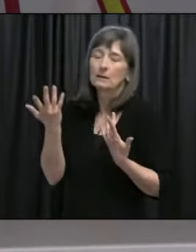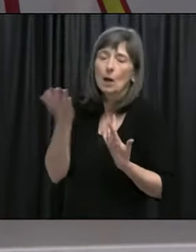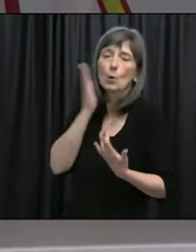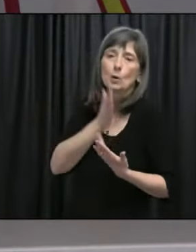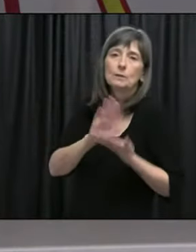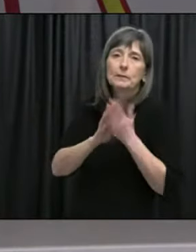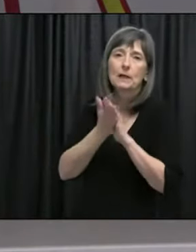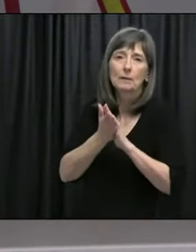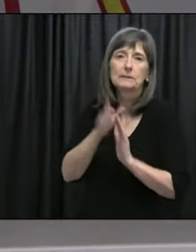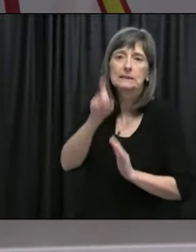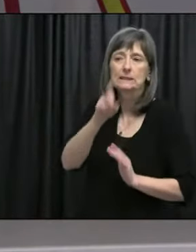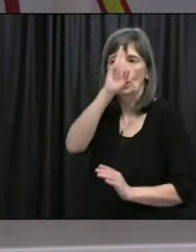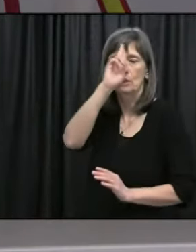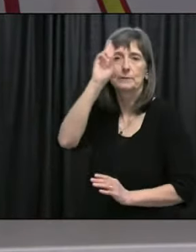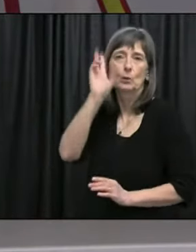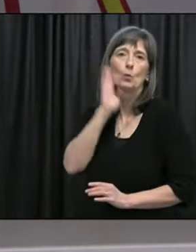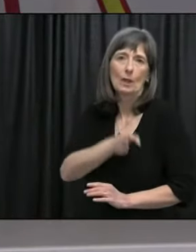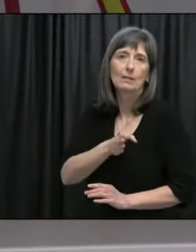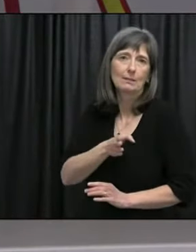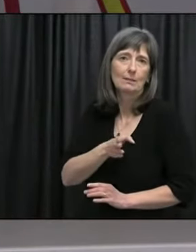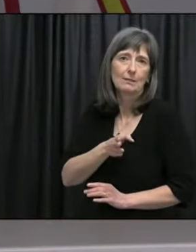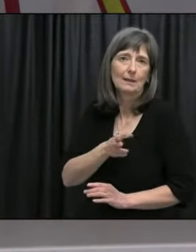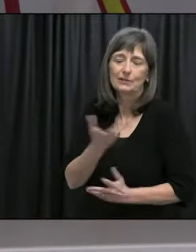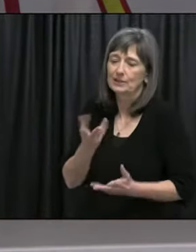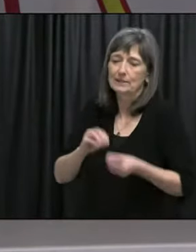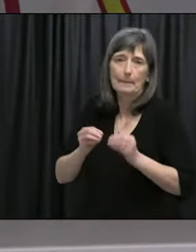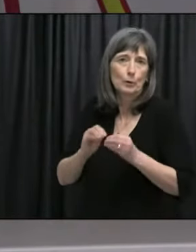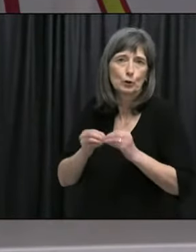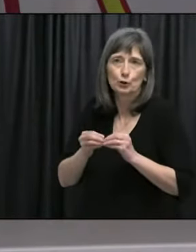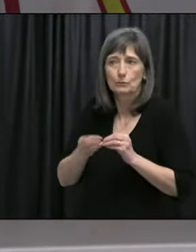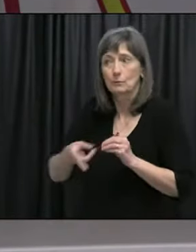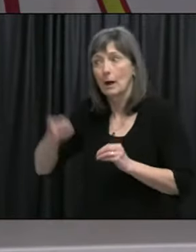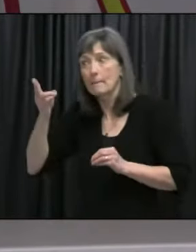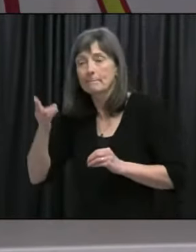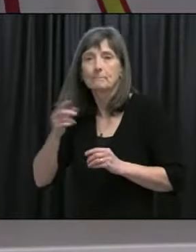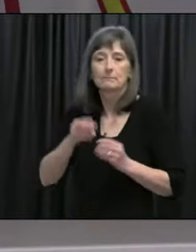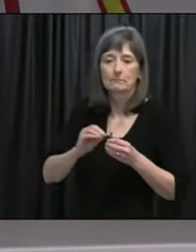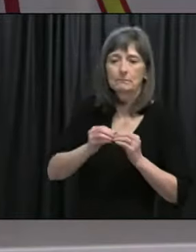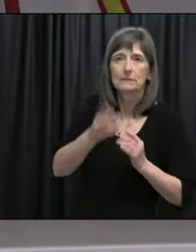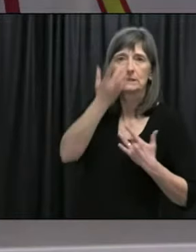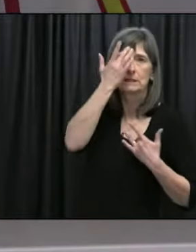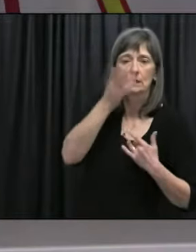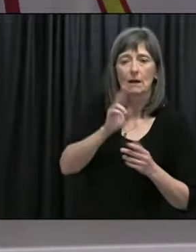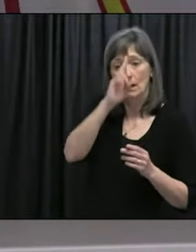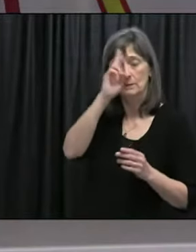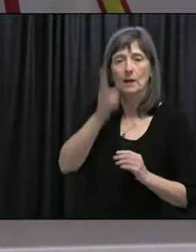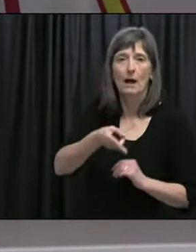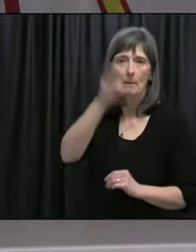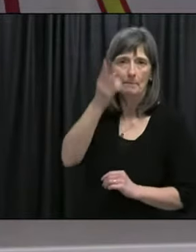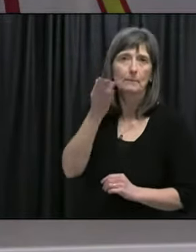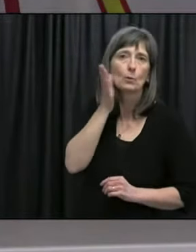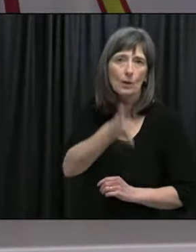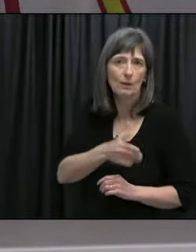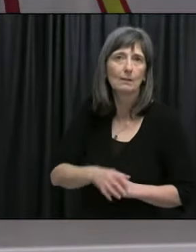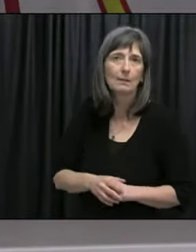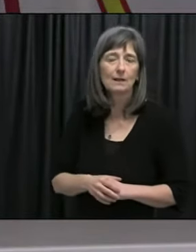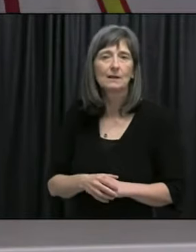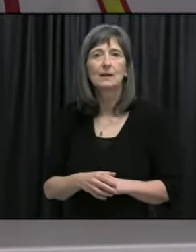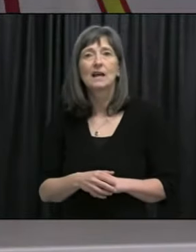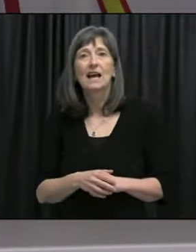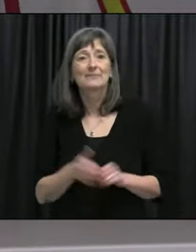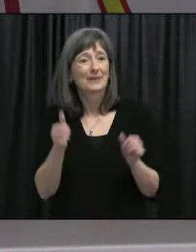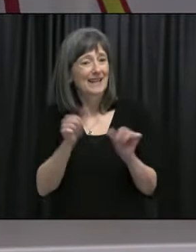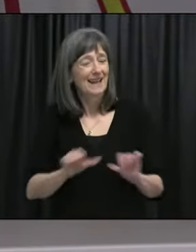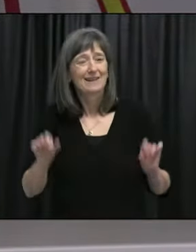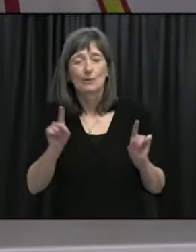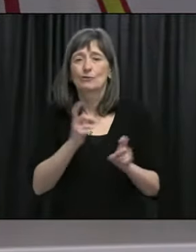troubling and less difficult for the medical professionals here, or frankly anywhere, it doesn't matter where you're from, to have to